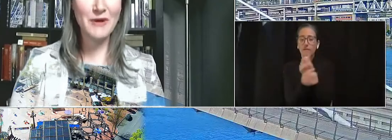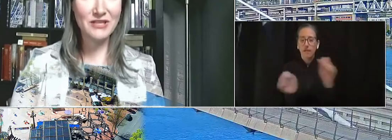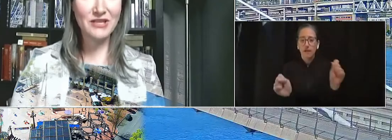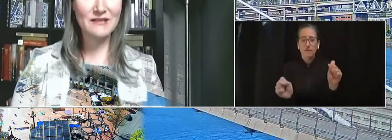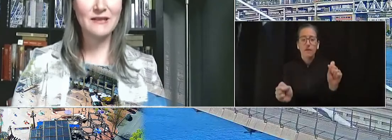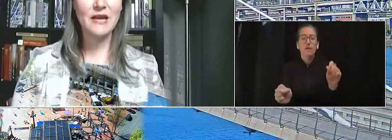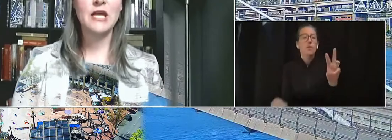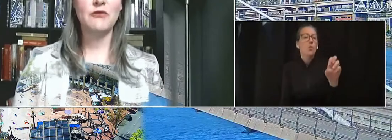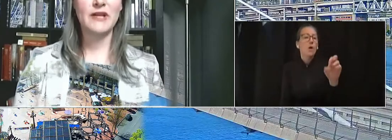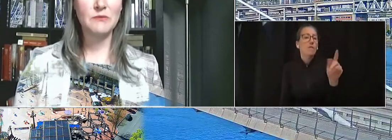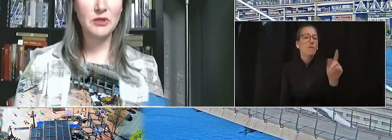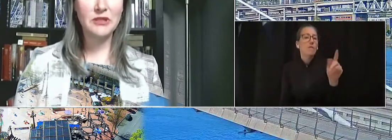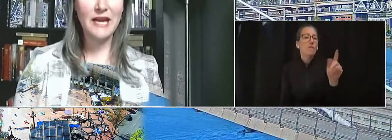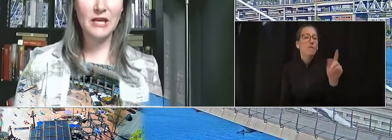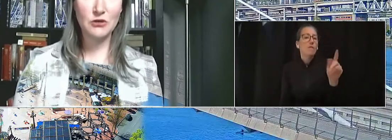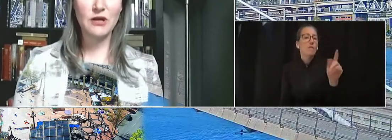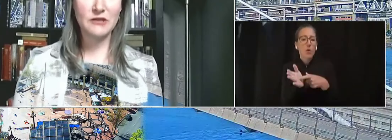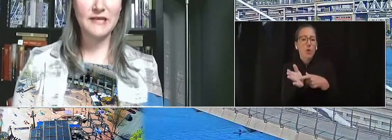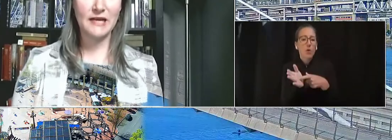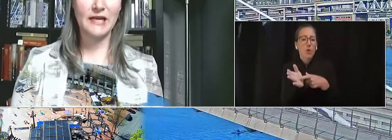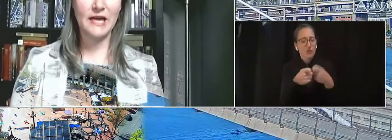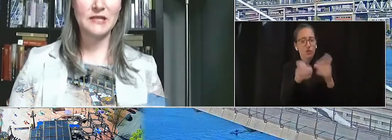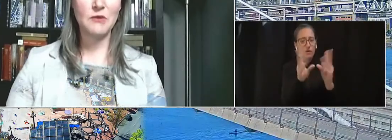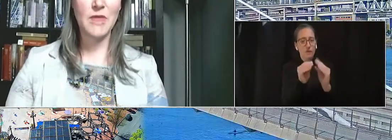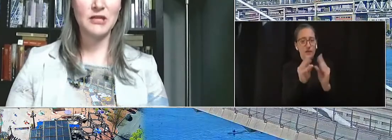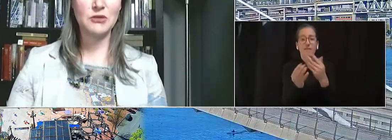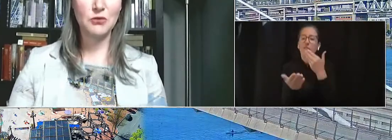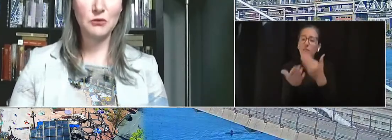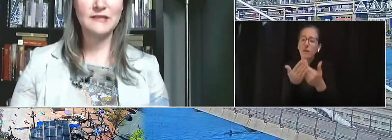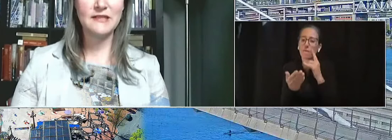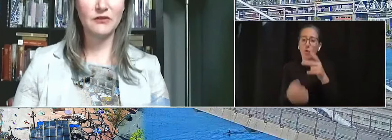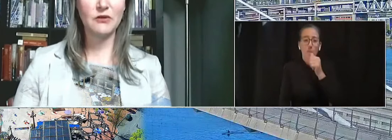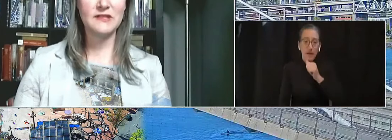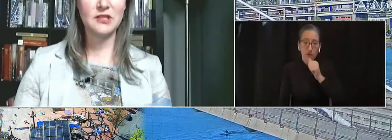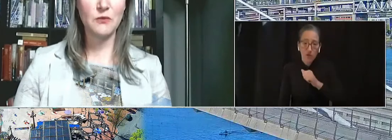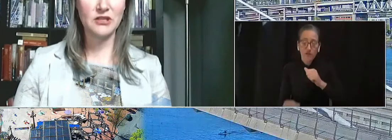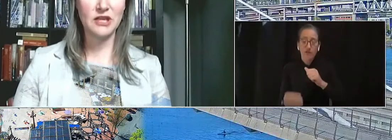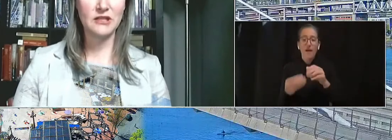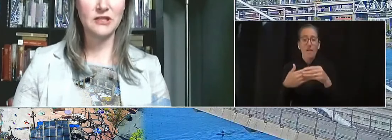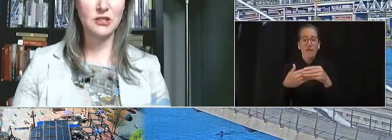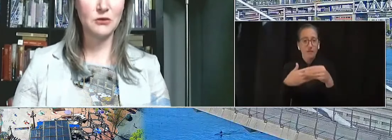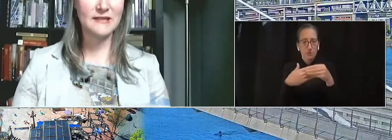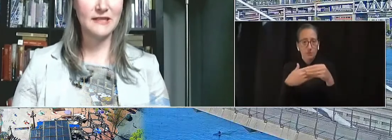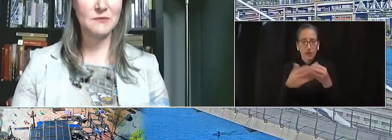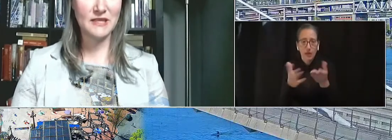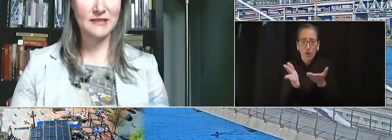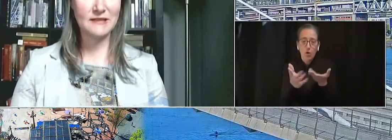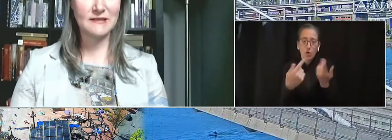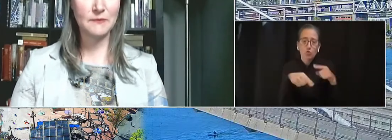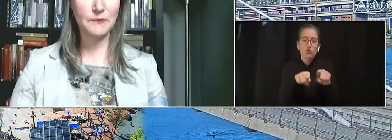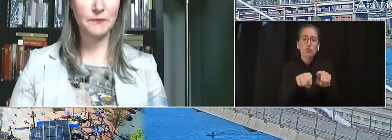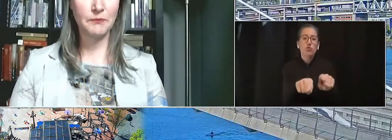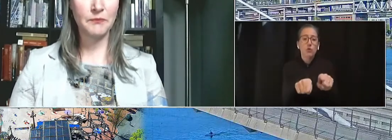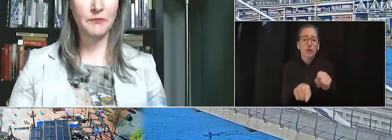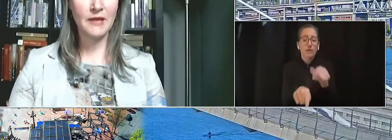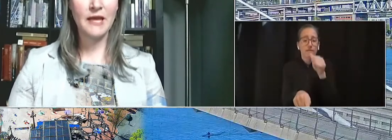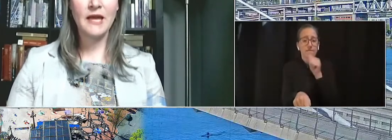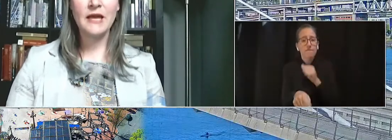Thank you for your patience, your flexibility, and your understanding as we manage through this difficult situation to do the city's business.